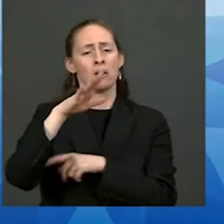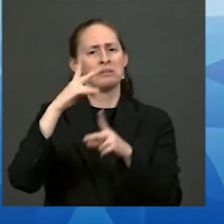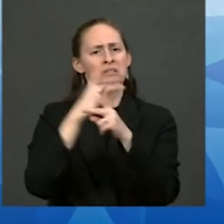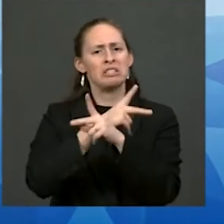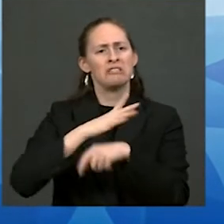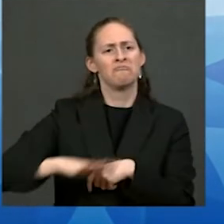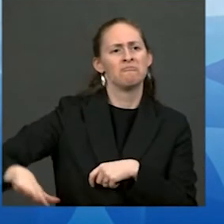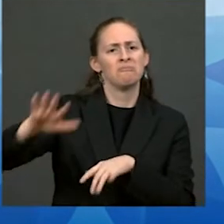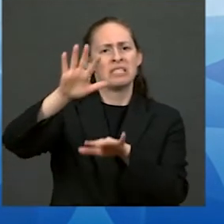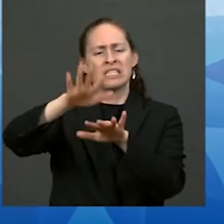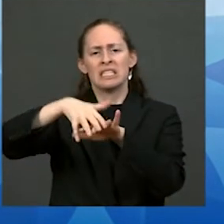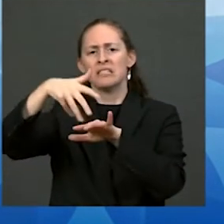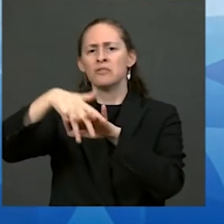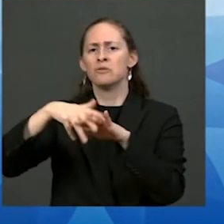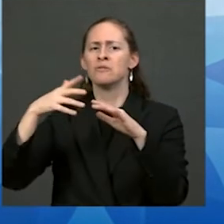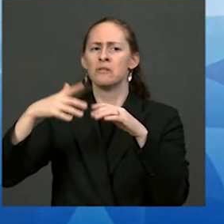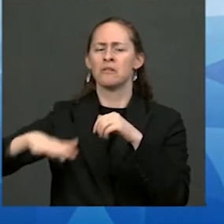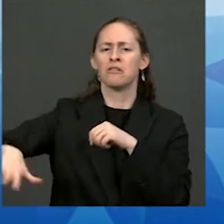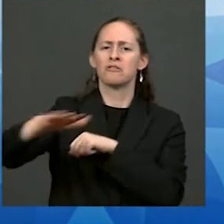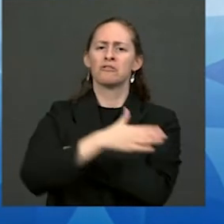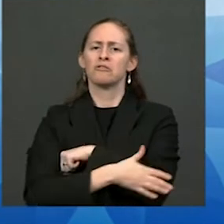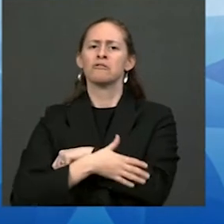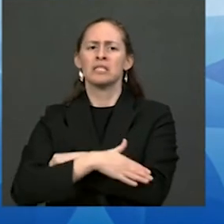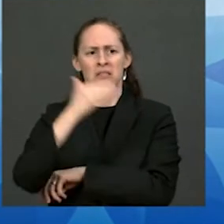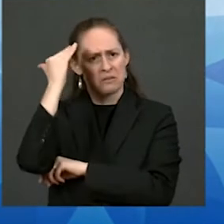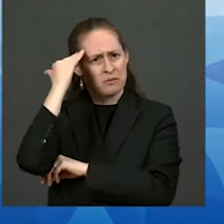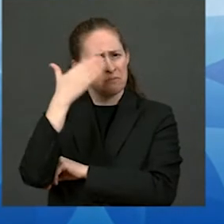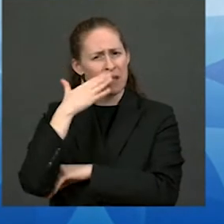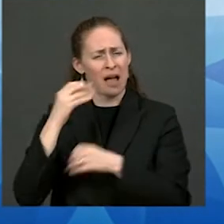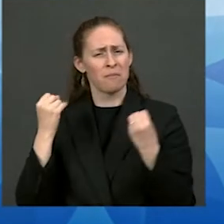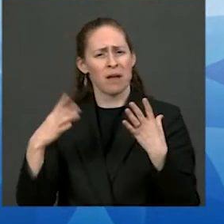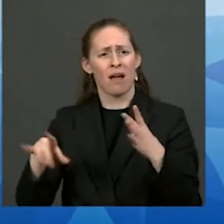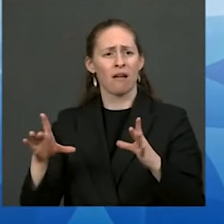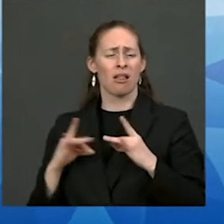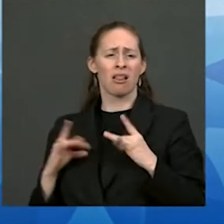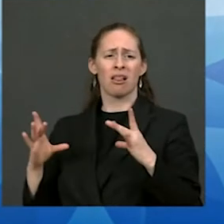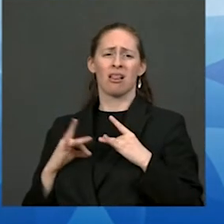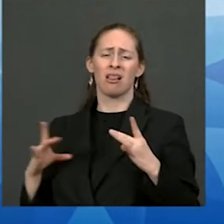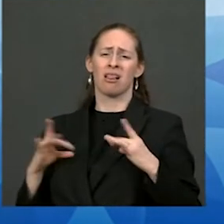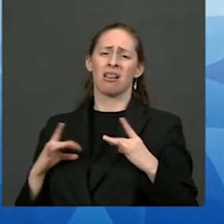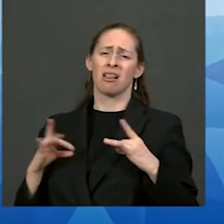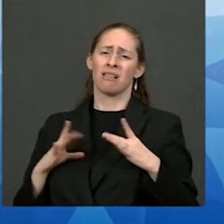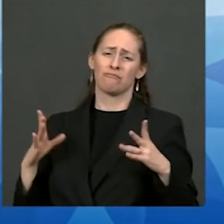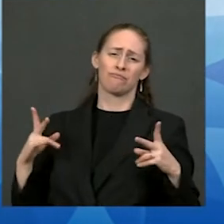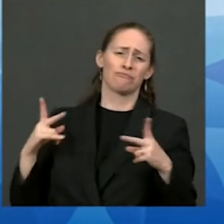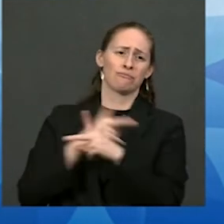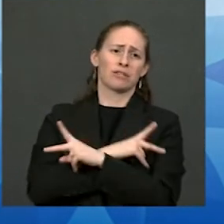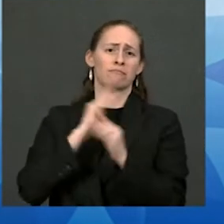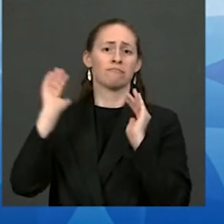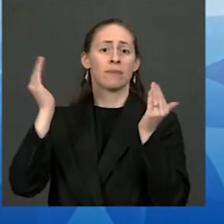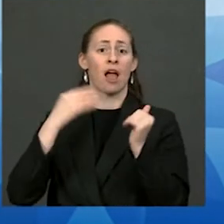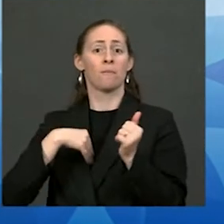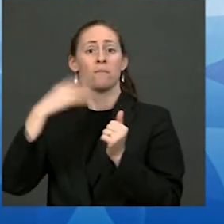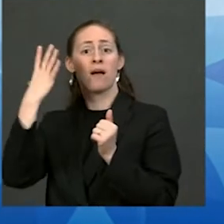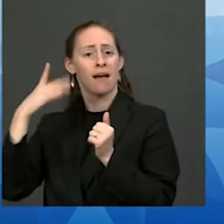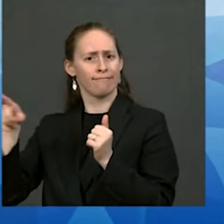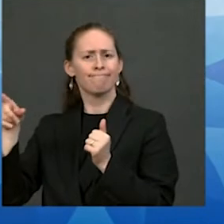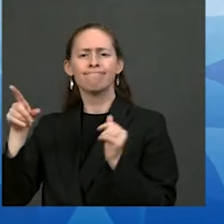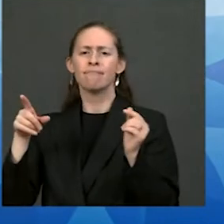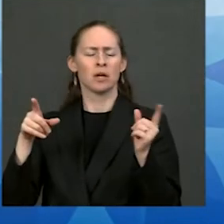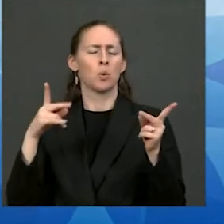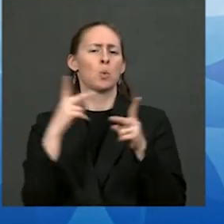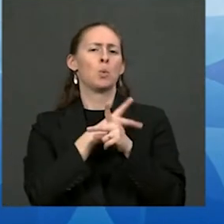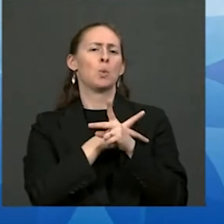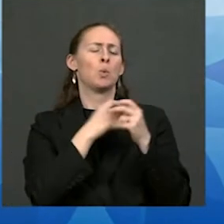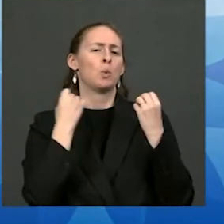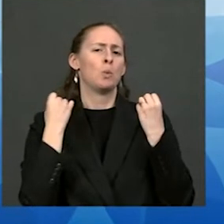Native Americans contracted the virus at over three times the rate of white Americans nearly twice the rate of